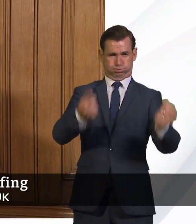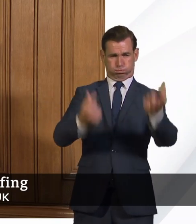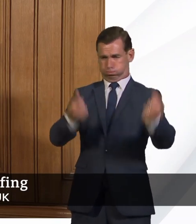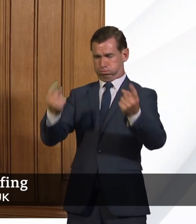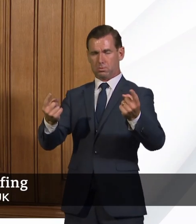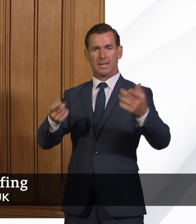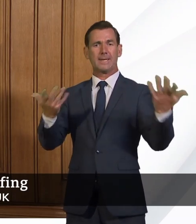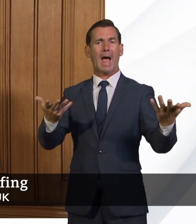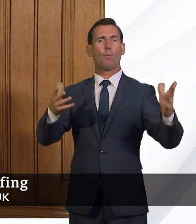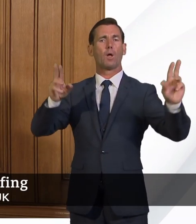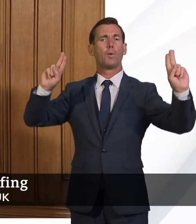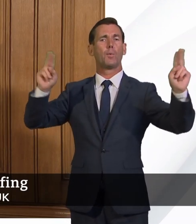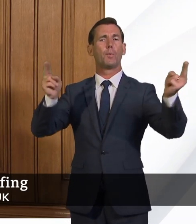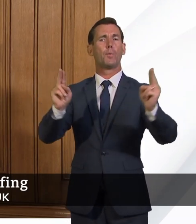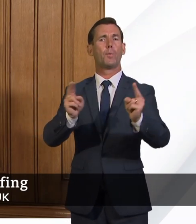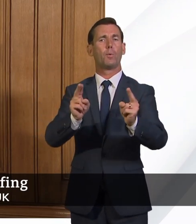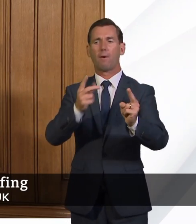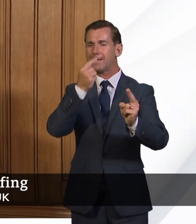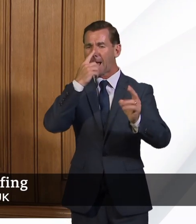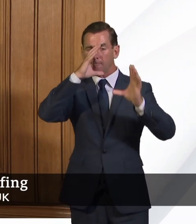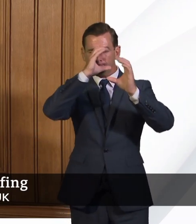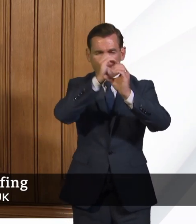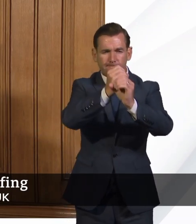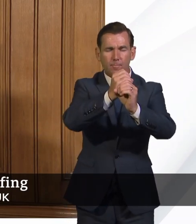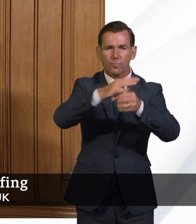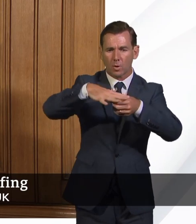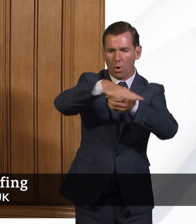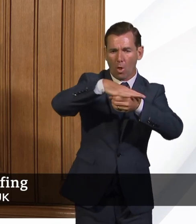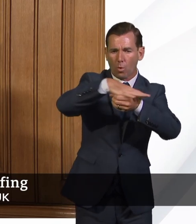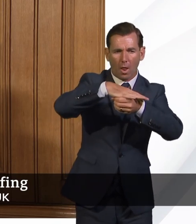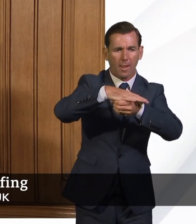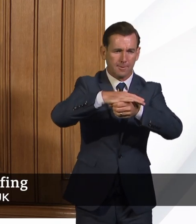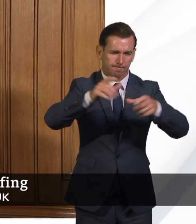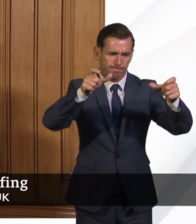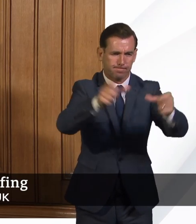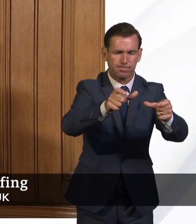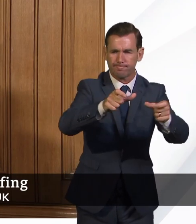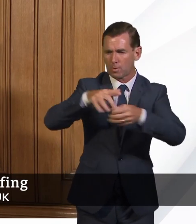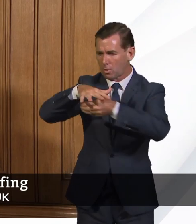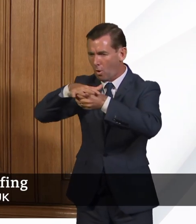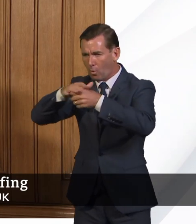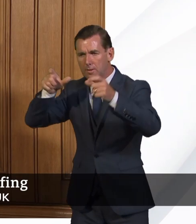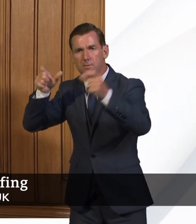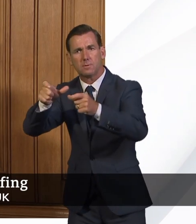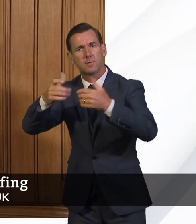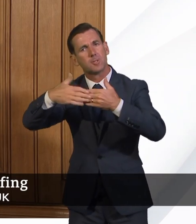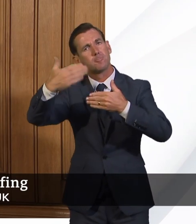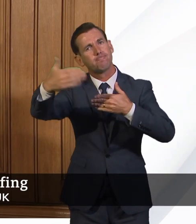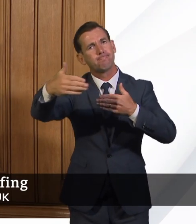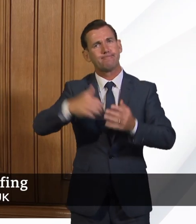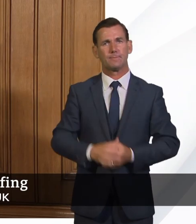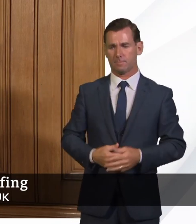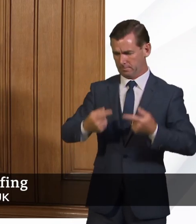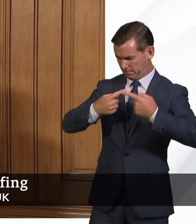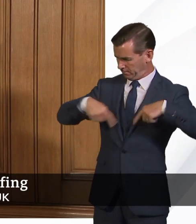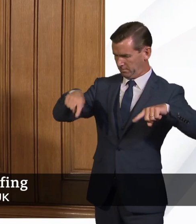as again, you have heard at this podium, will mean more local interventions to manage that. And again, that is something that the public